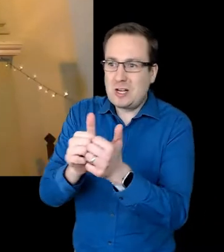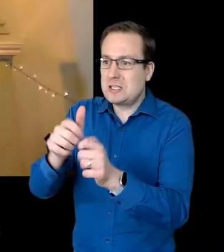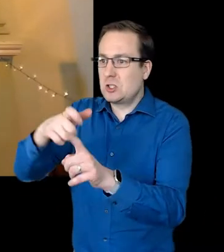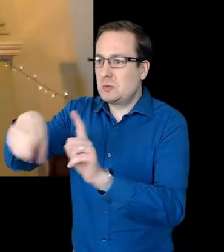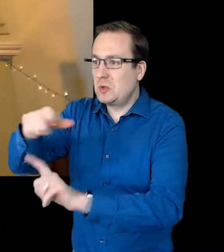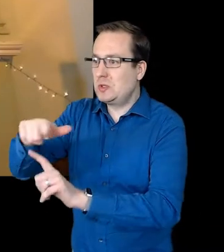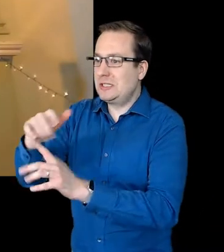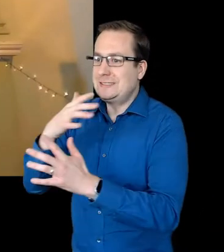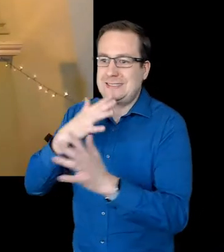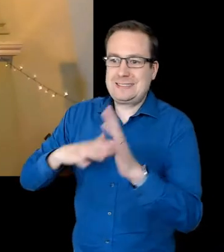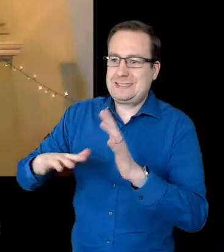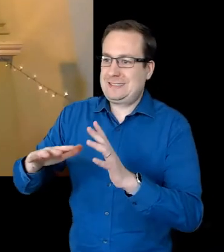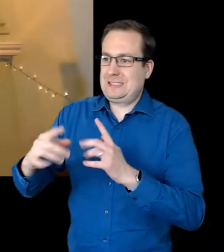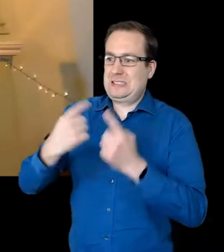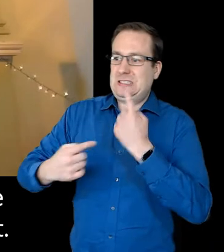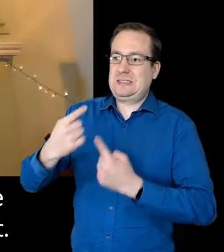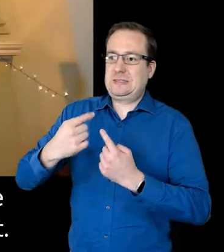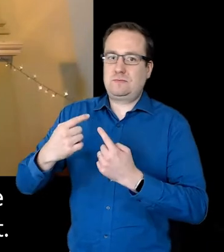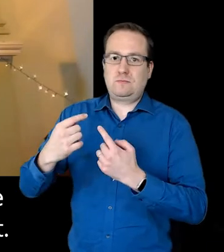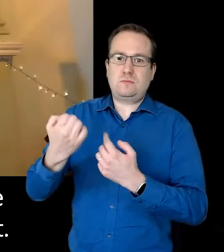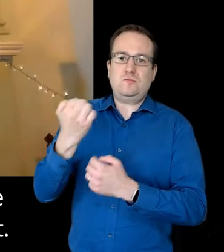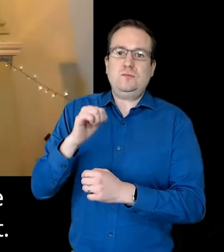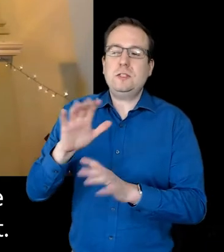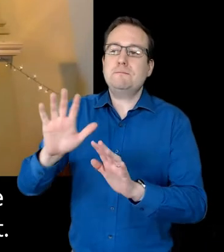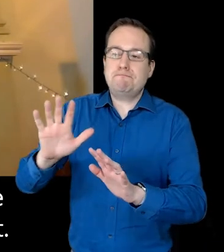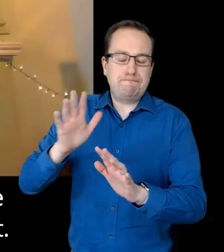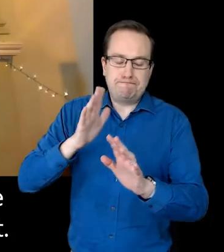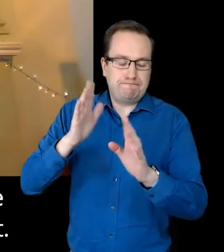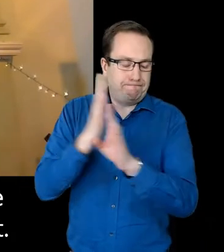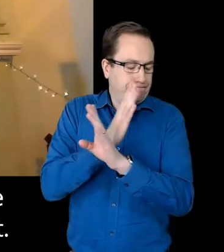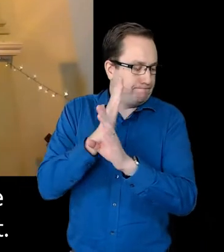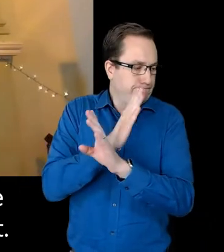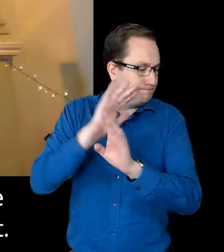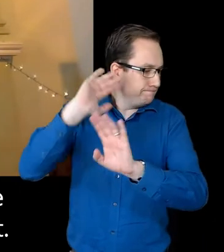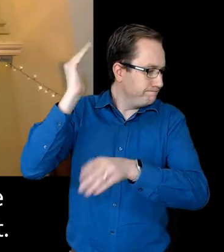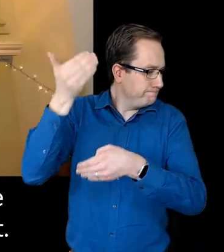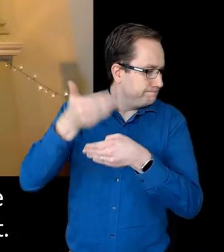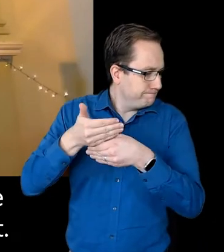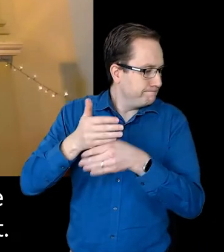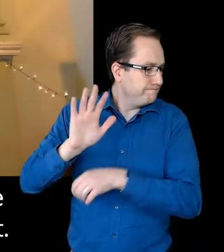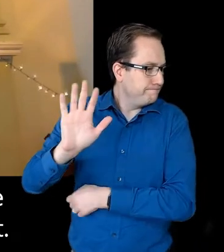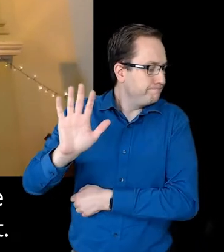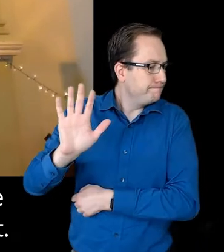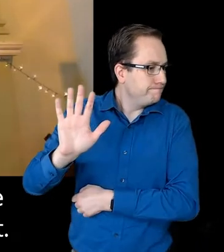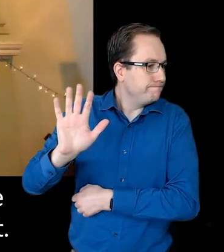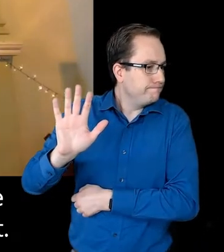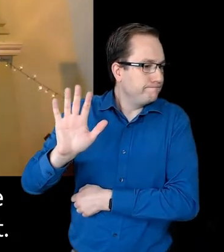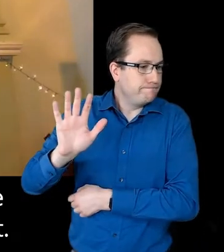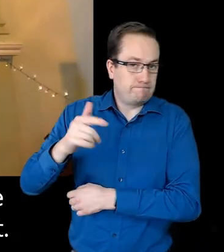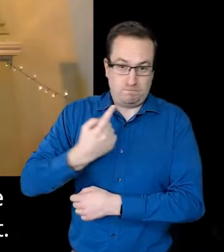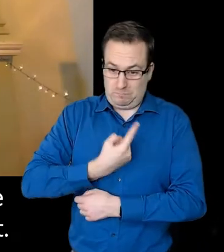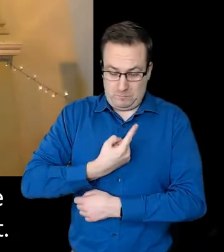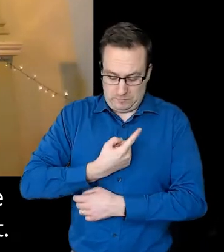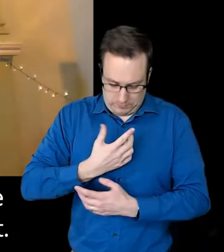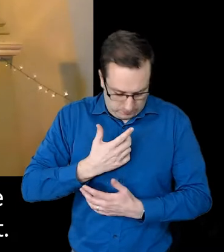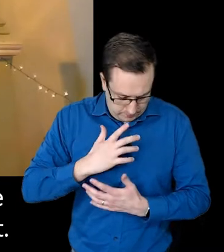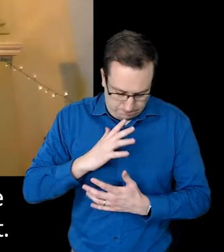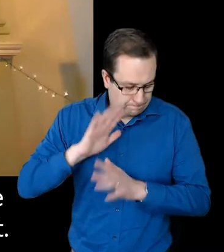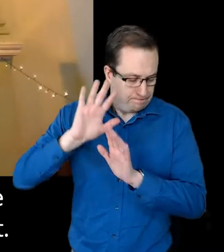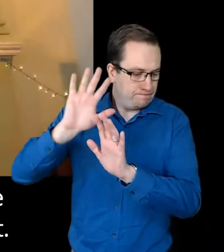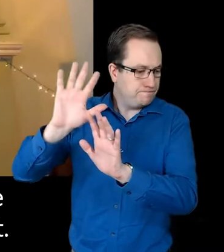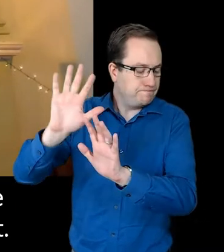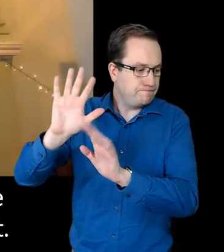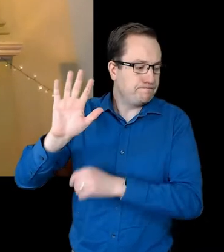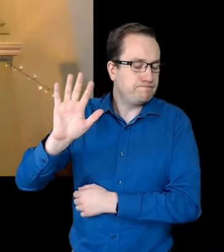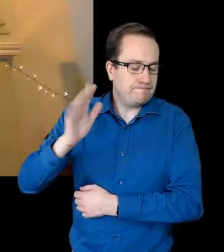has led many of us to remain in the proverbial closet, hiding who we are from those who should be our